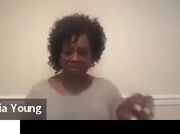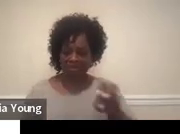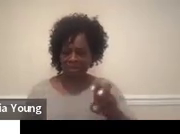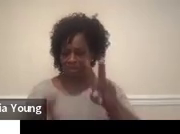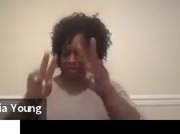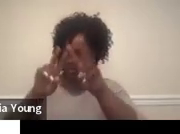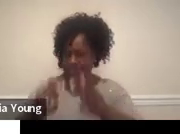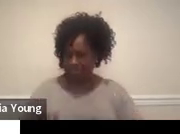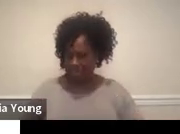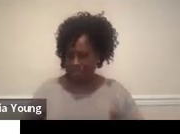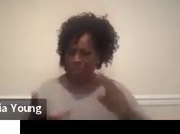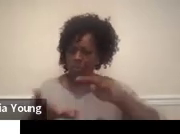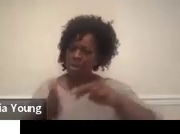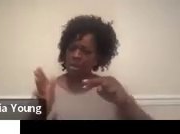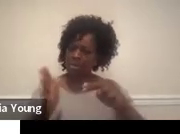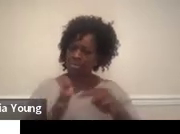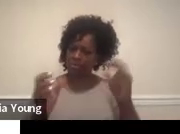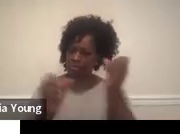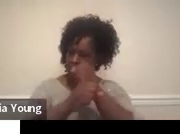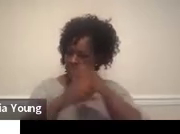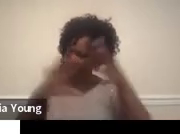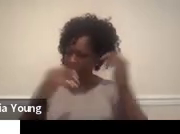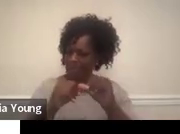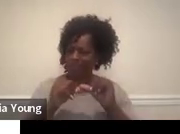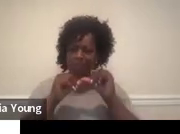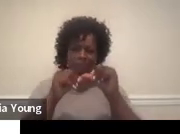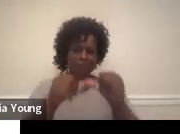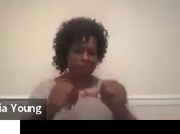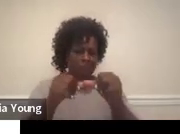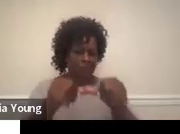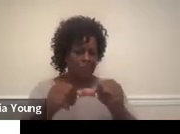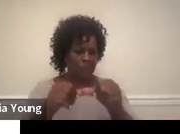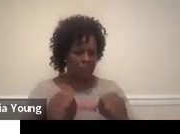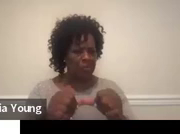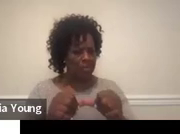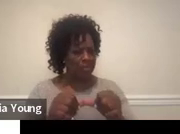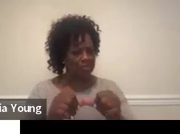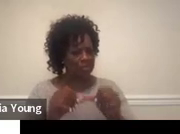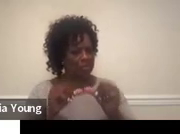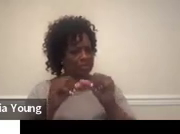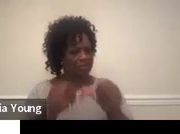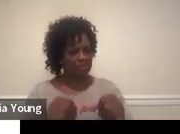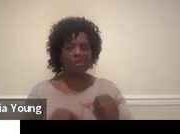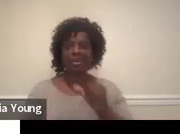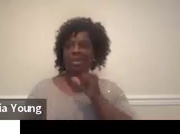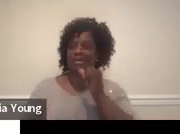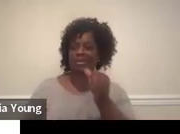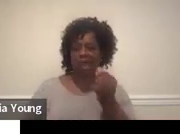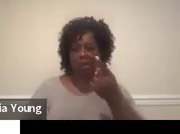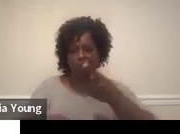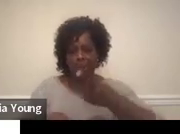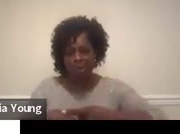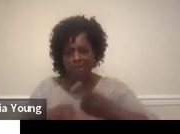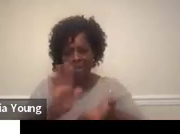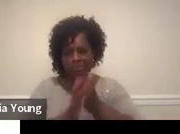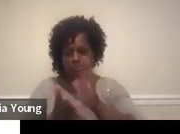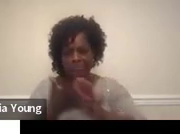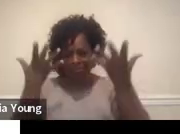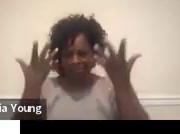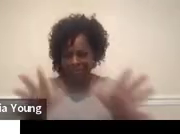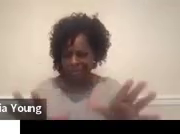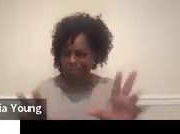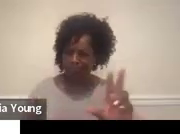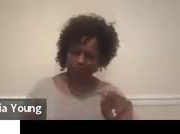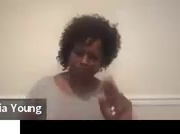a bit. What it is. It's ongoing and cumulative. You don't, it's not just a one and done. It's